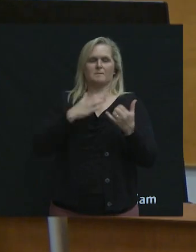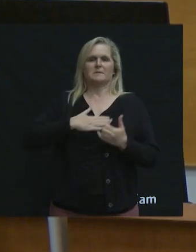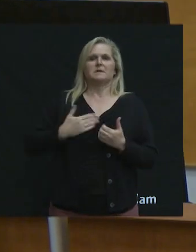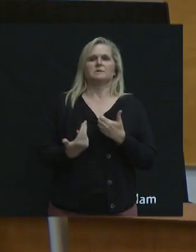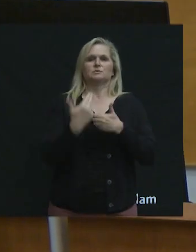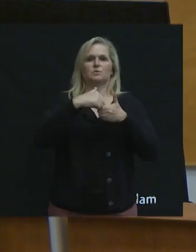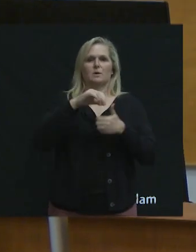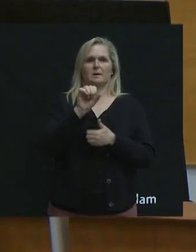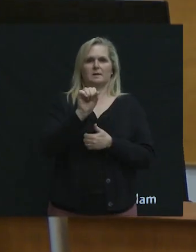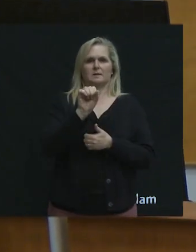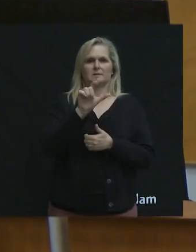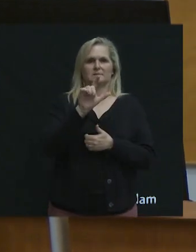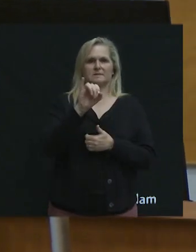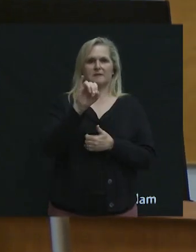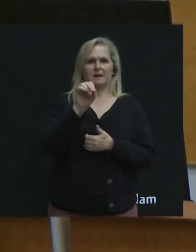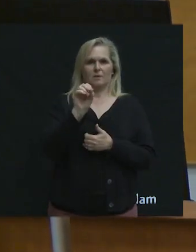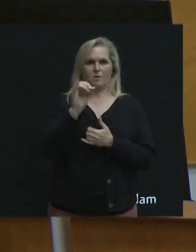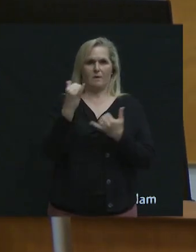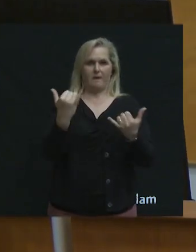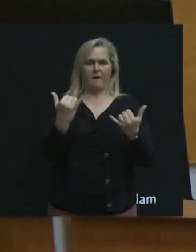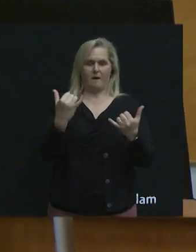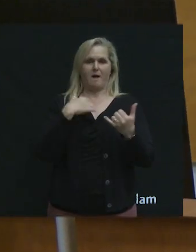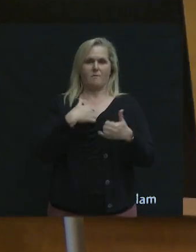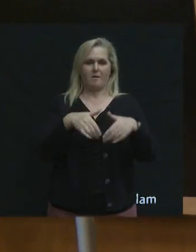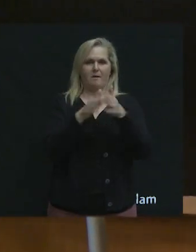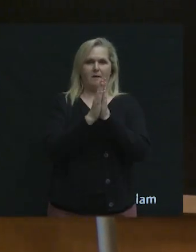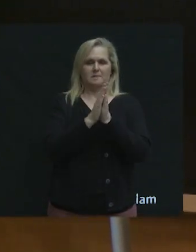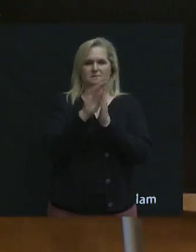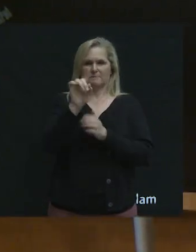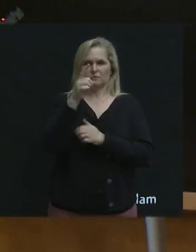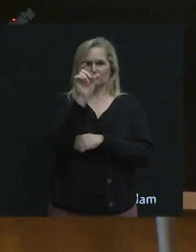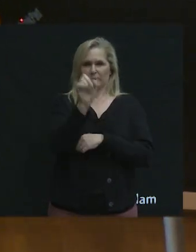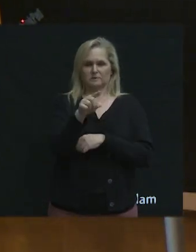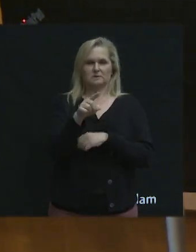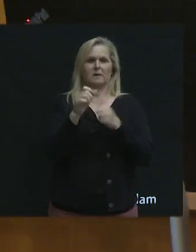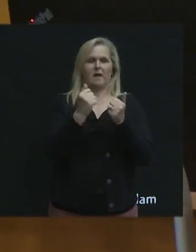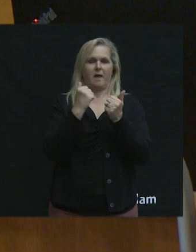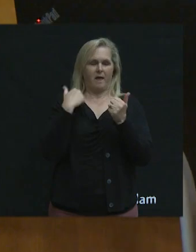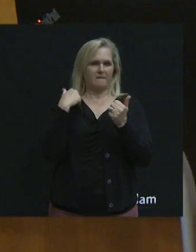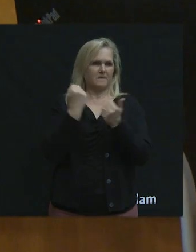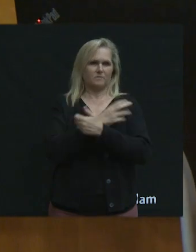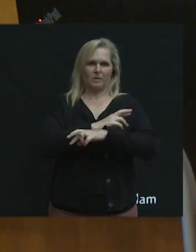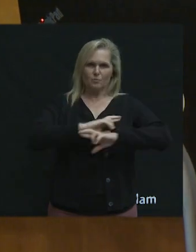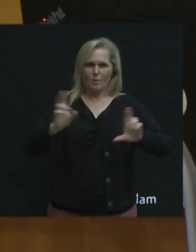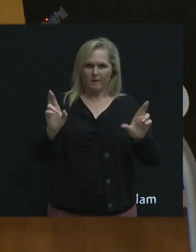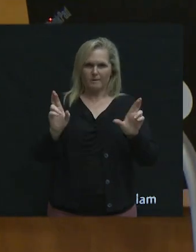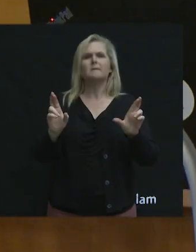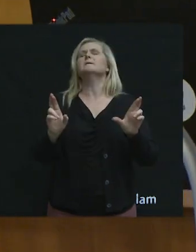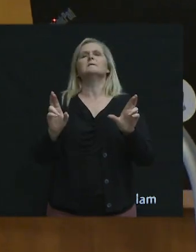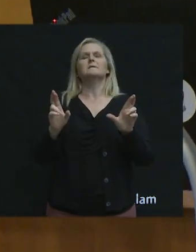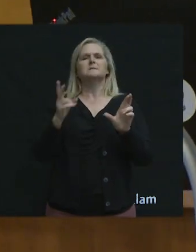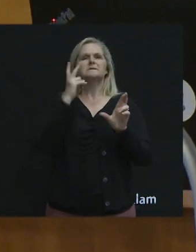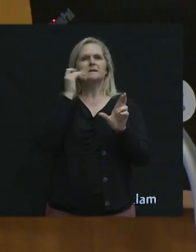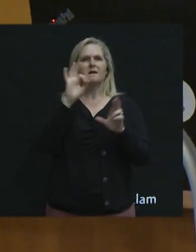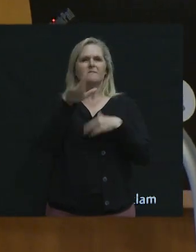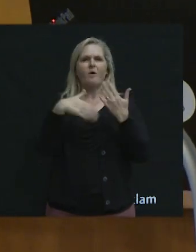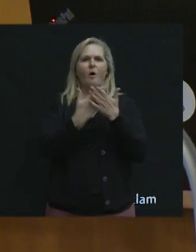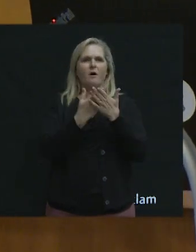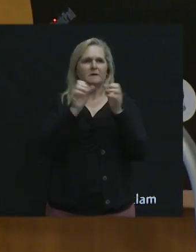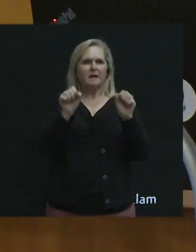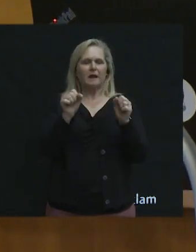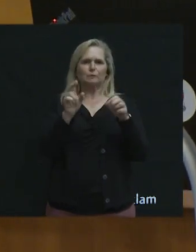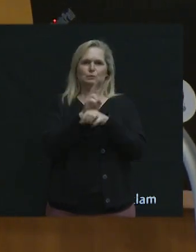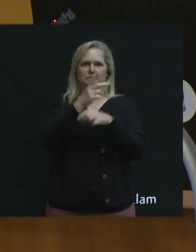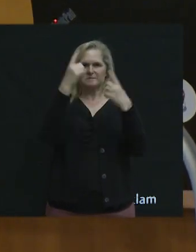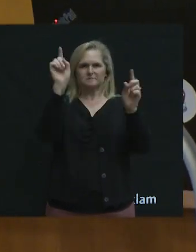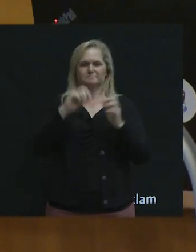join Slido now and we're going to ask the first question, get ourselves all warmed up and seeing how we're using this Slido technology,